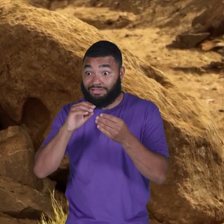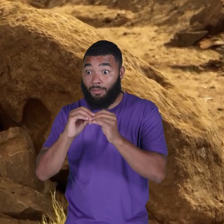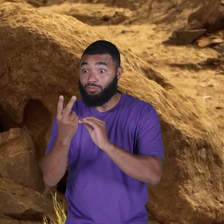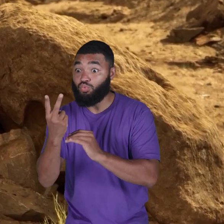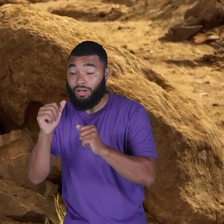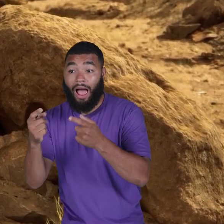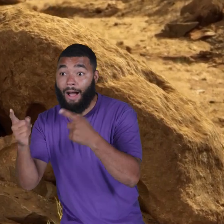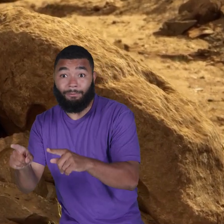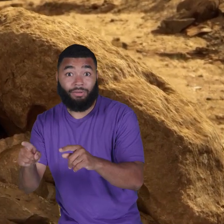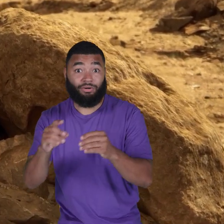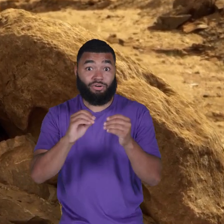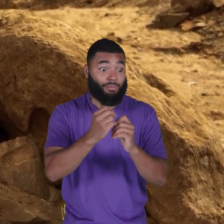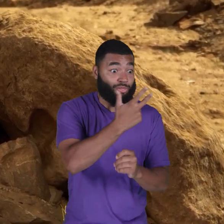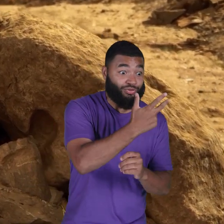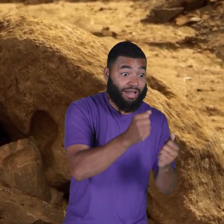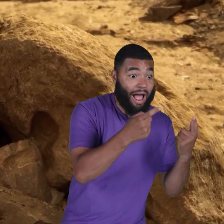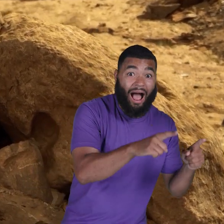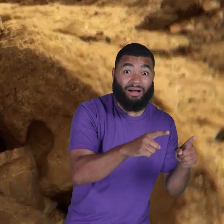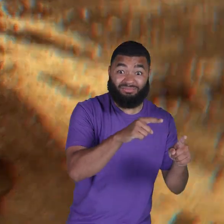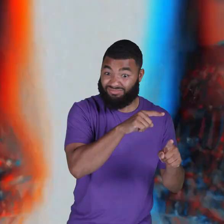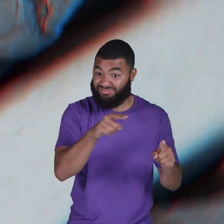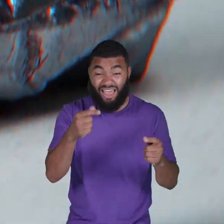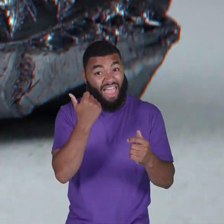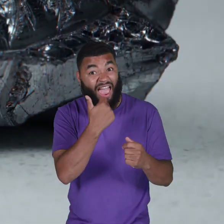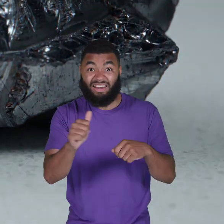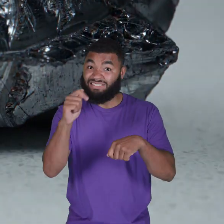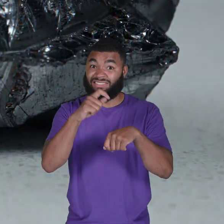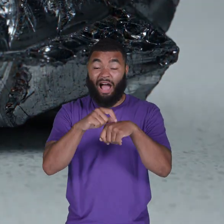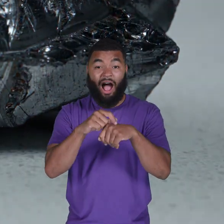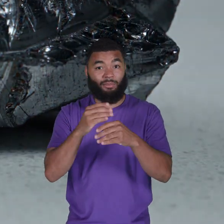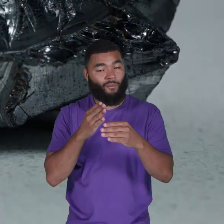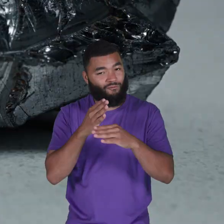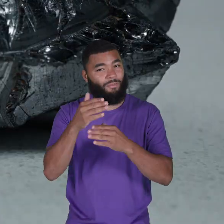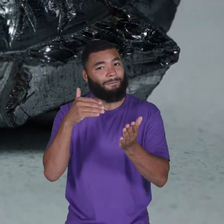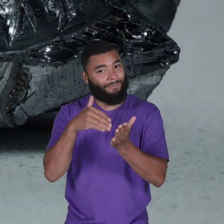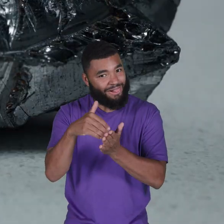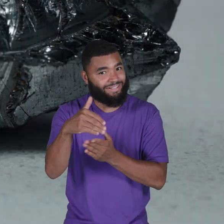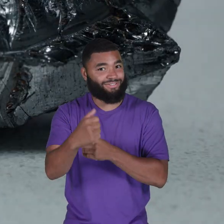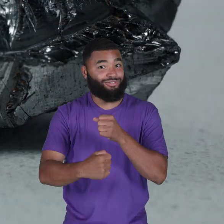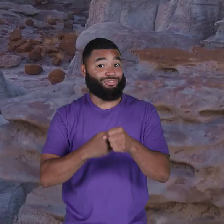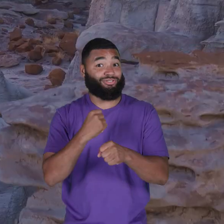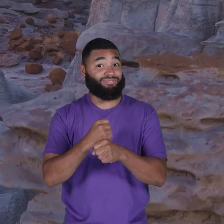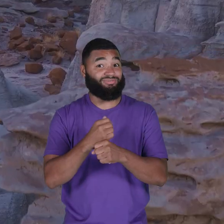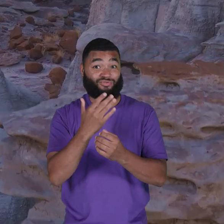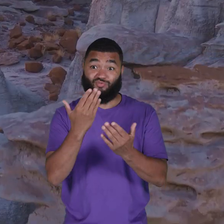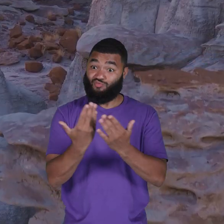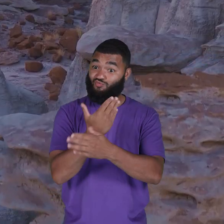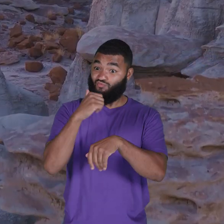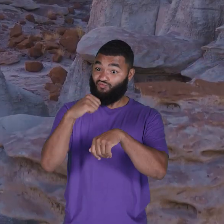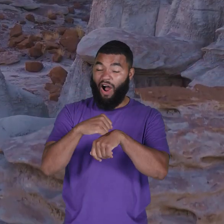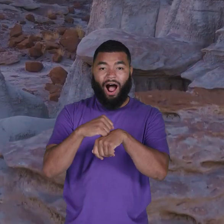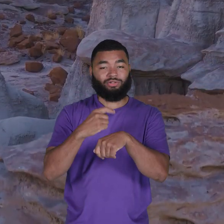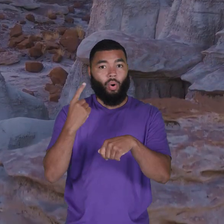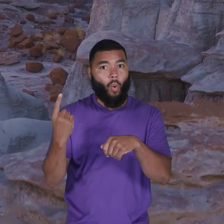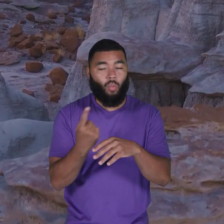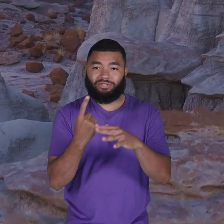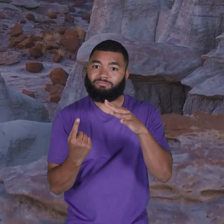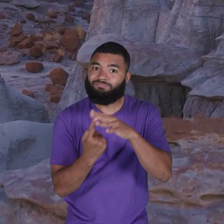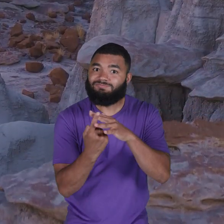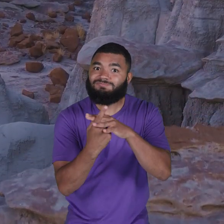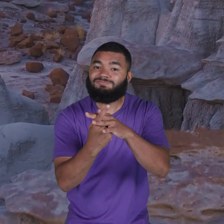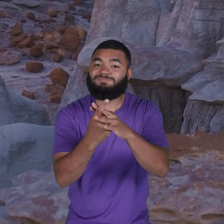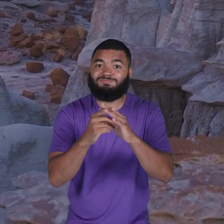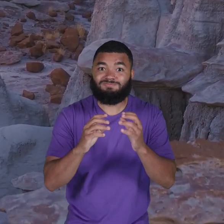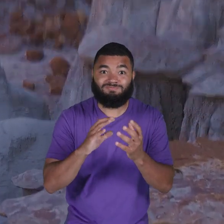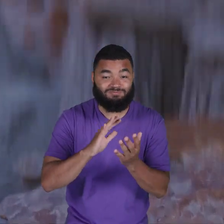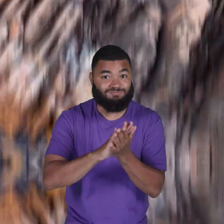thousands or millions of years. 8. New rocks are always forming, and old ones are always